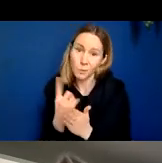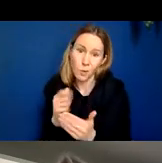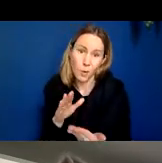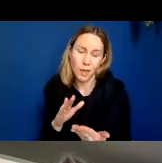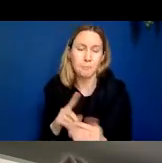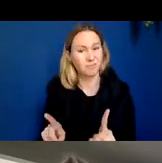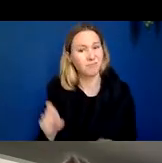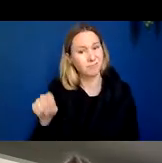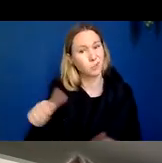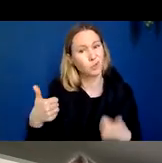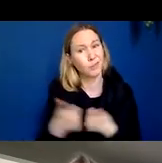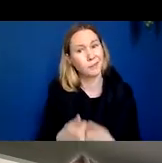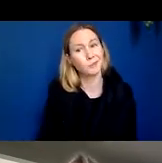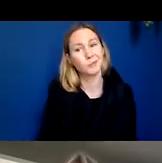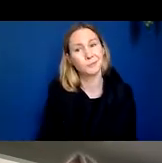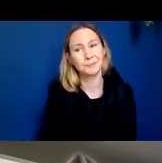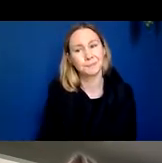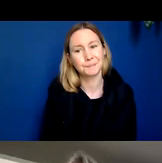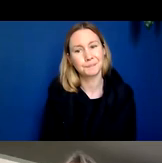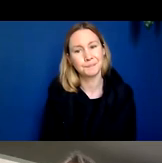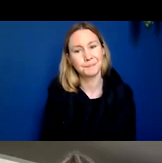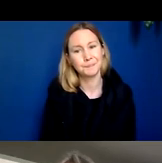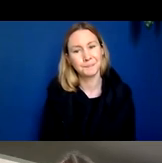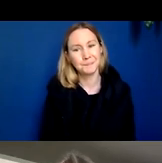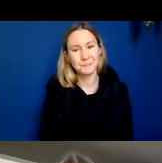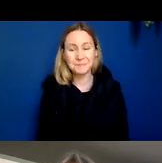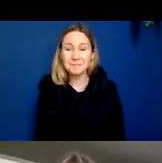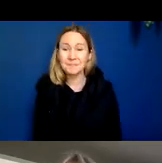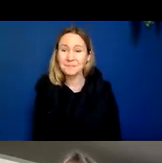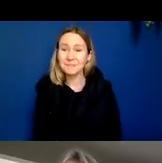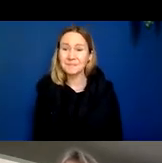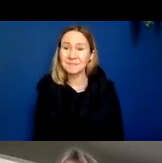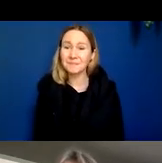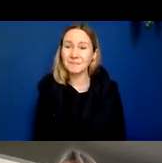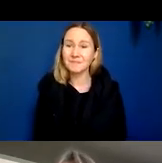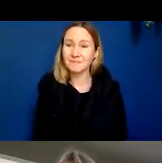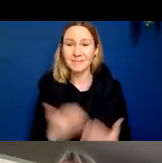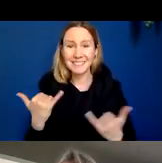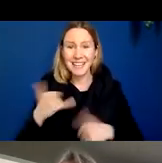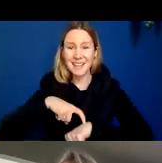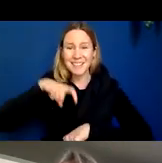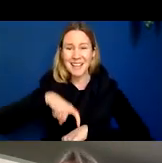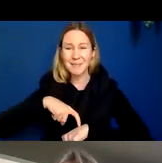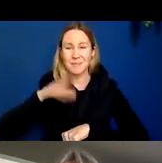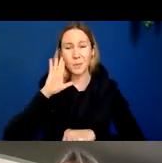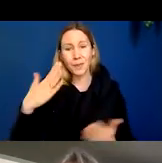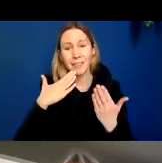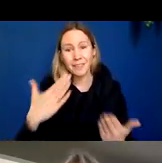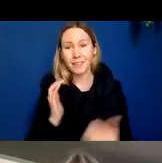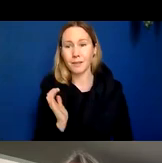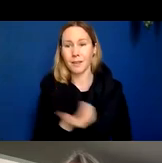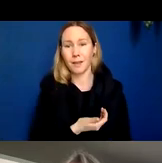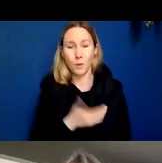challenging great appreciate it so we're at time I want to thank our